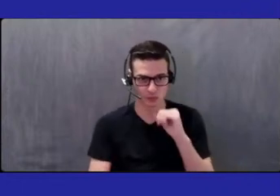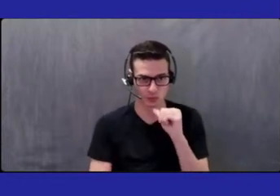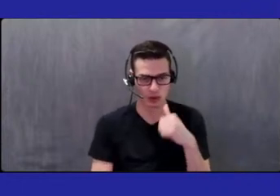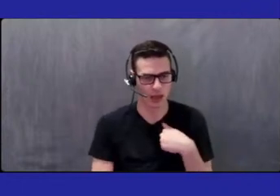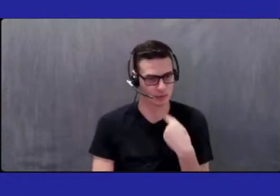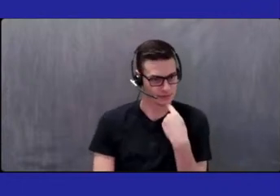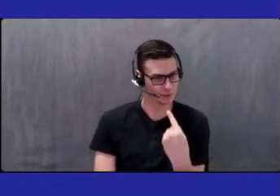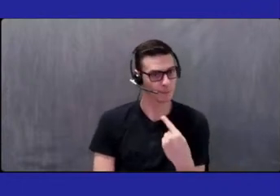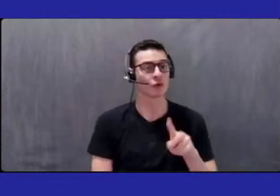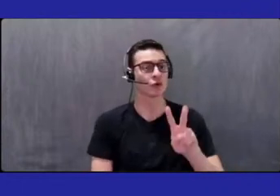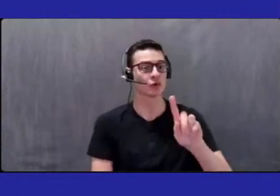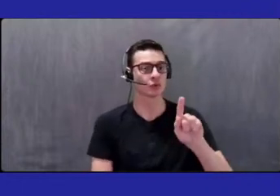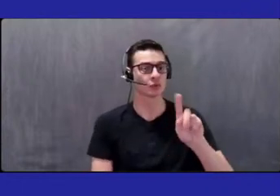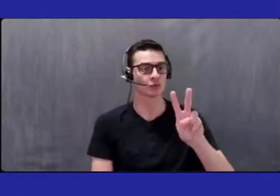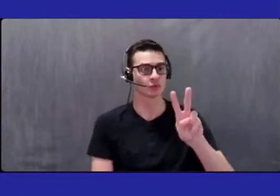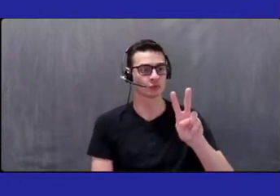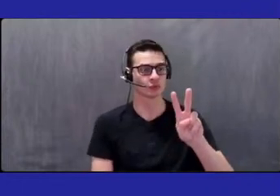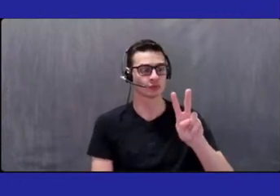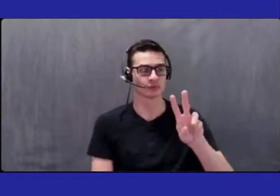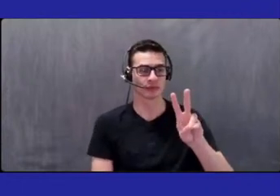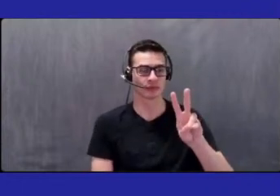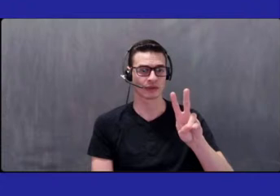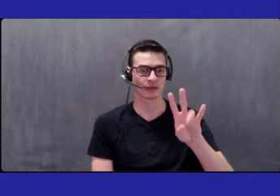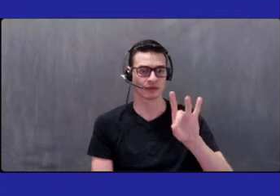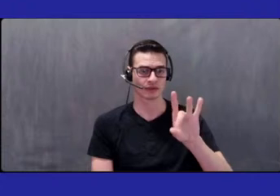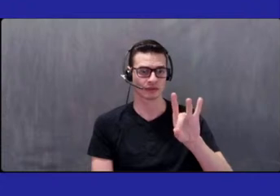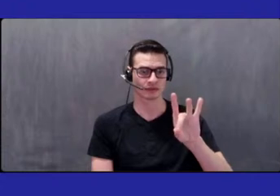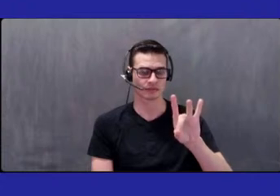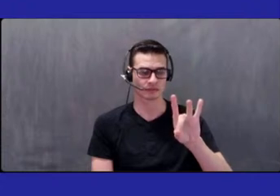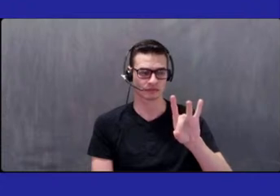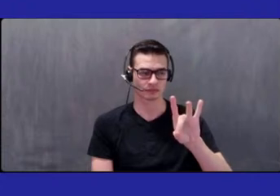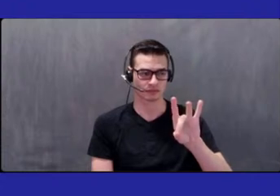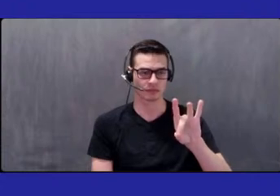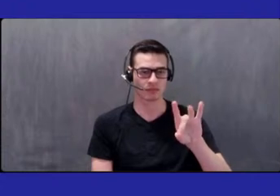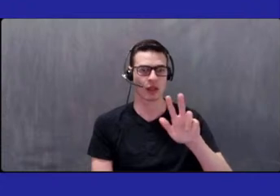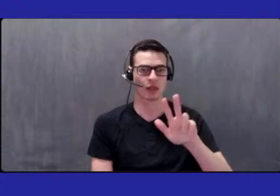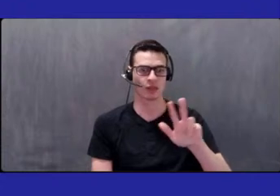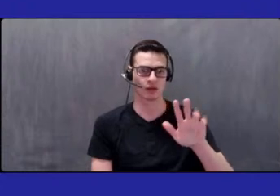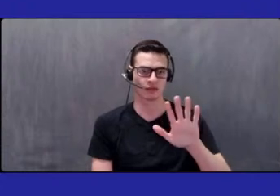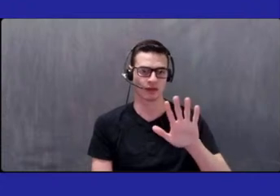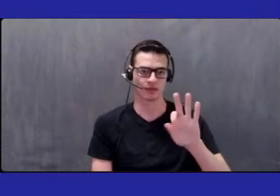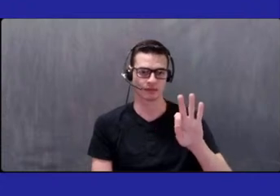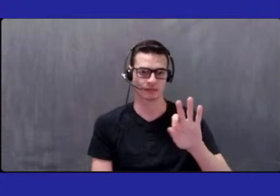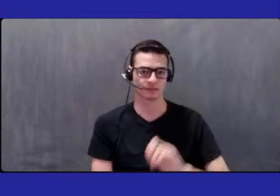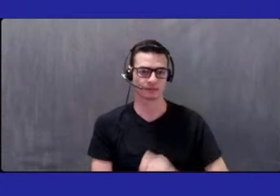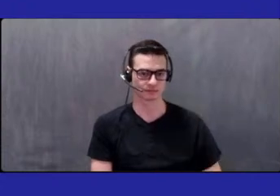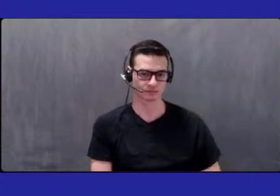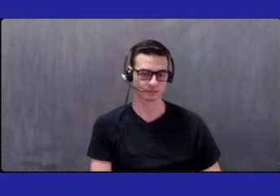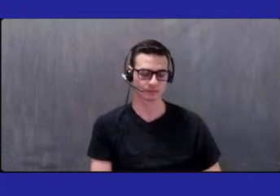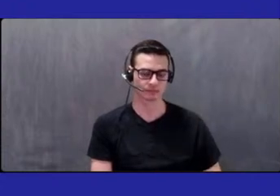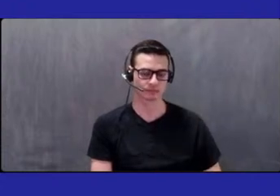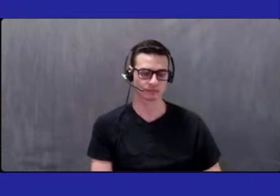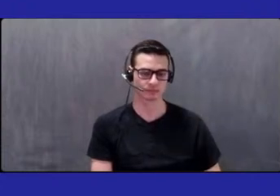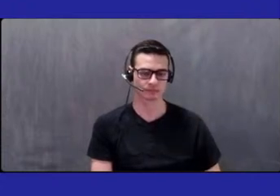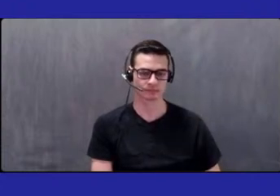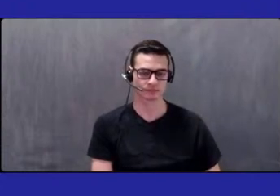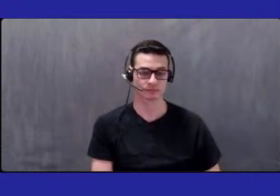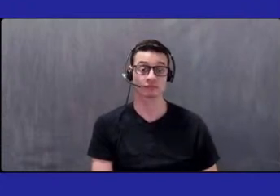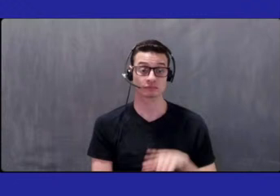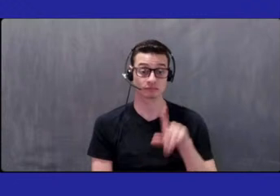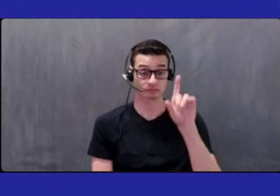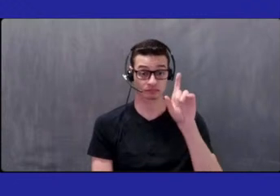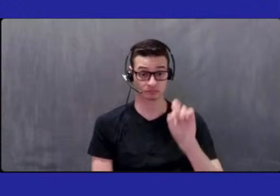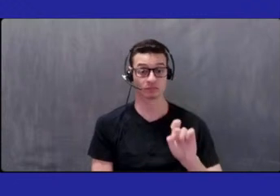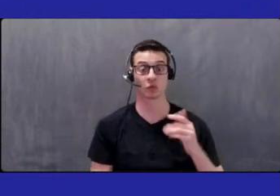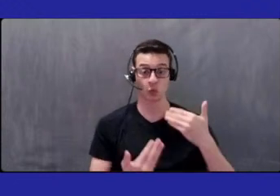212-788-3359. You must schedule to present